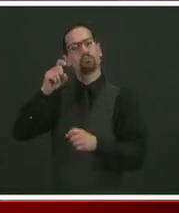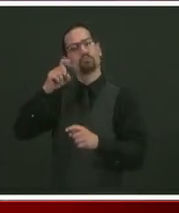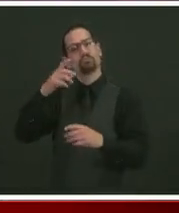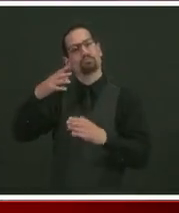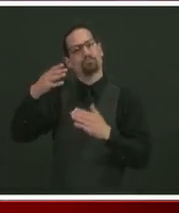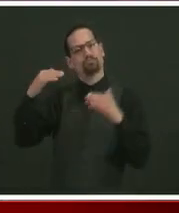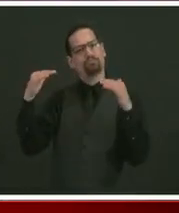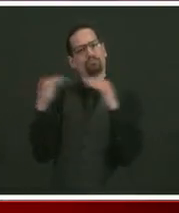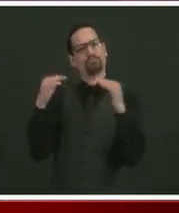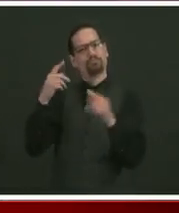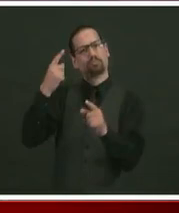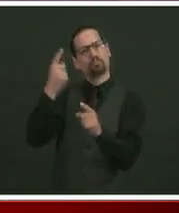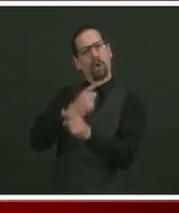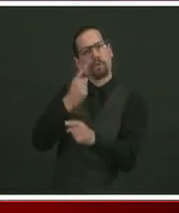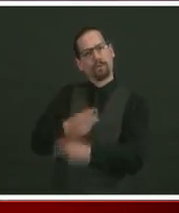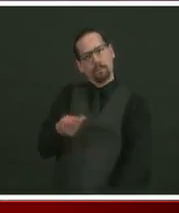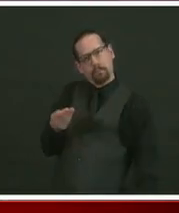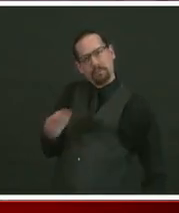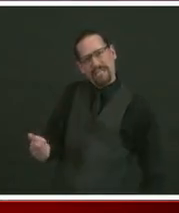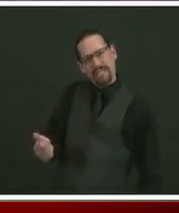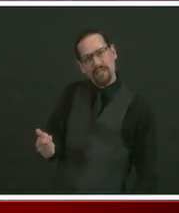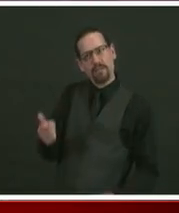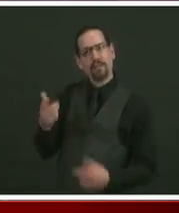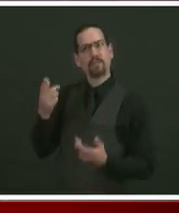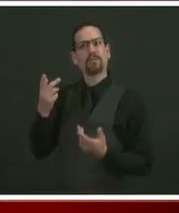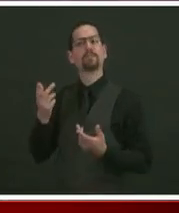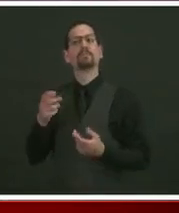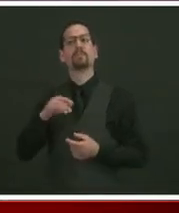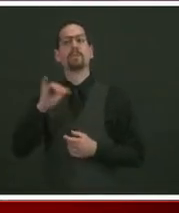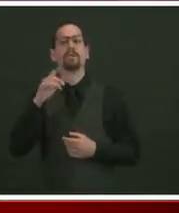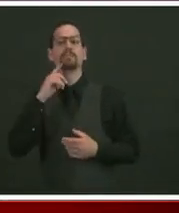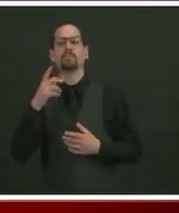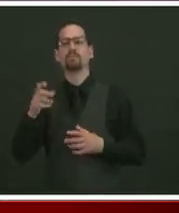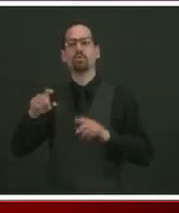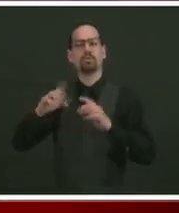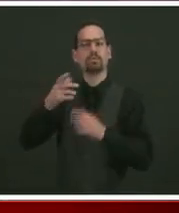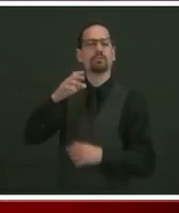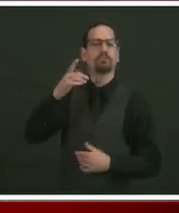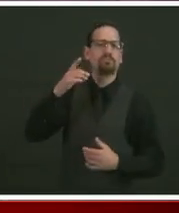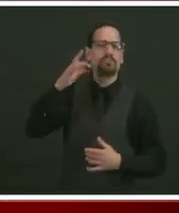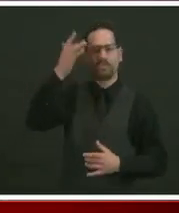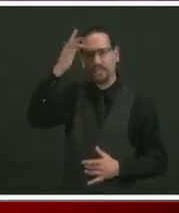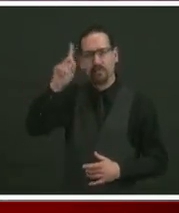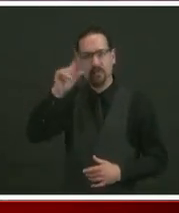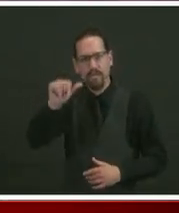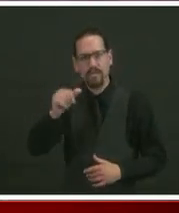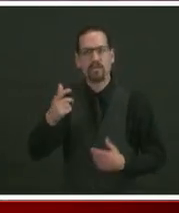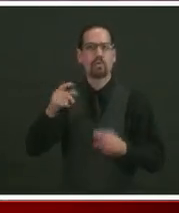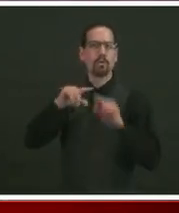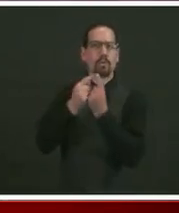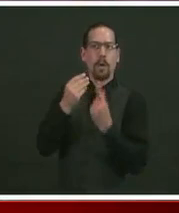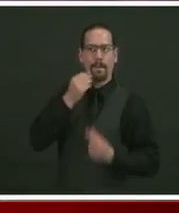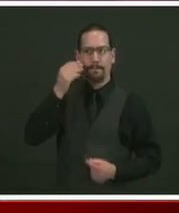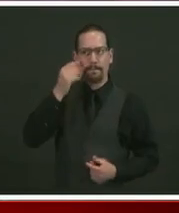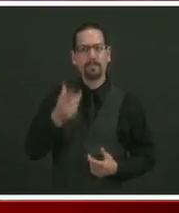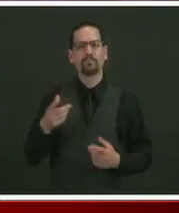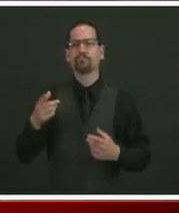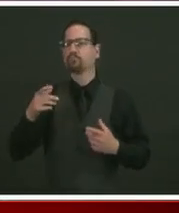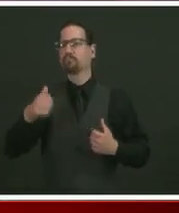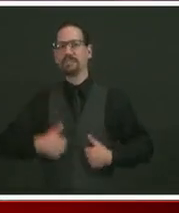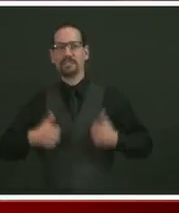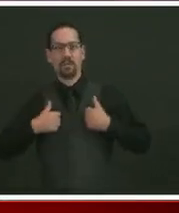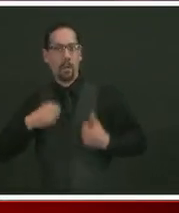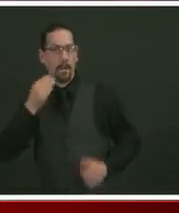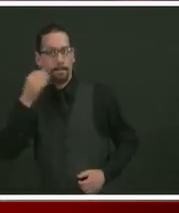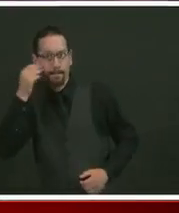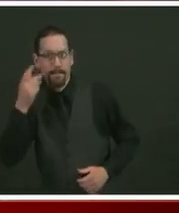the way, this is all congregate care, DD group homes, the Buddha group homes, congregate care settings and nursing homes,